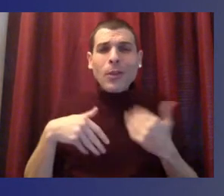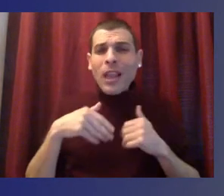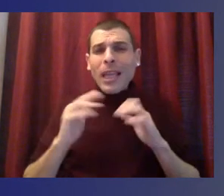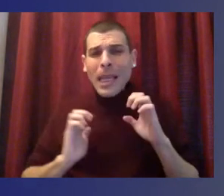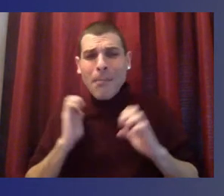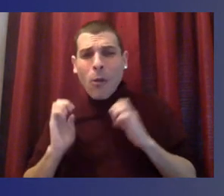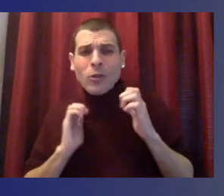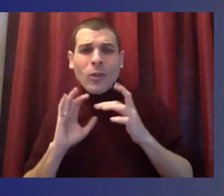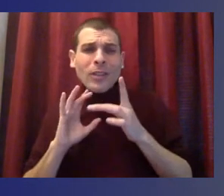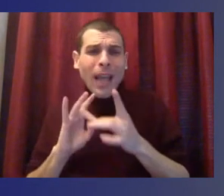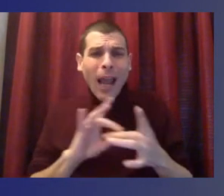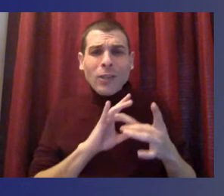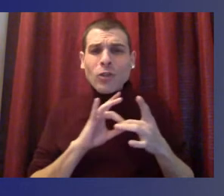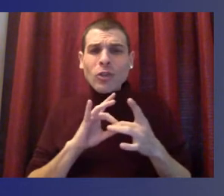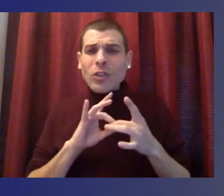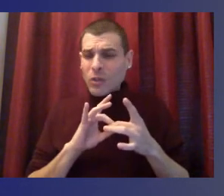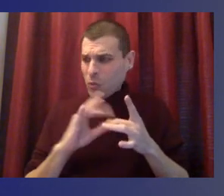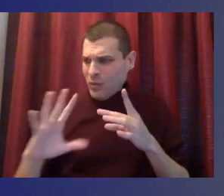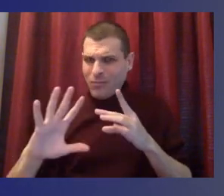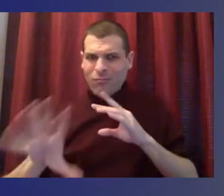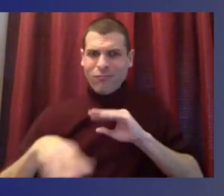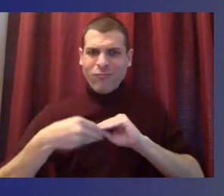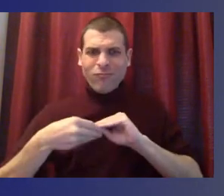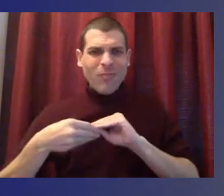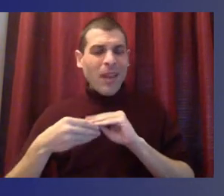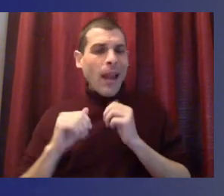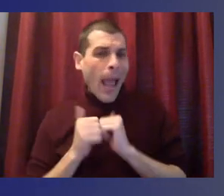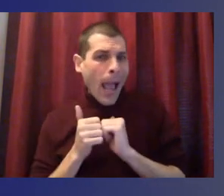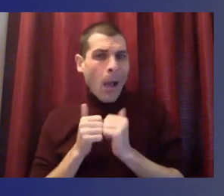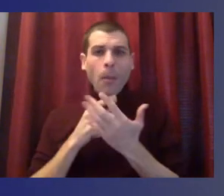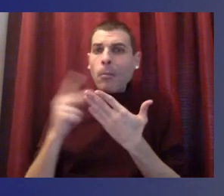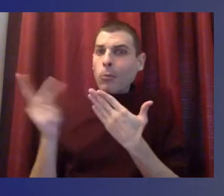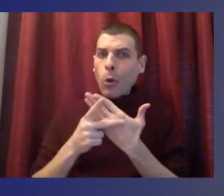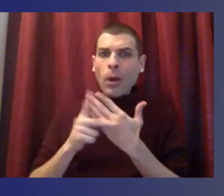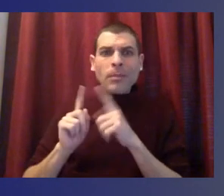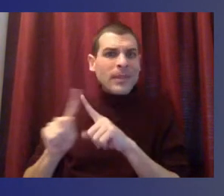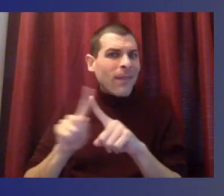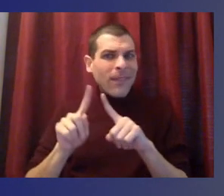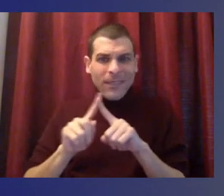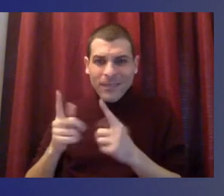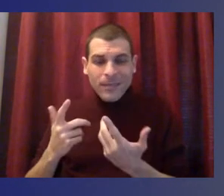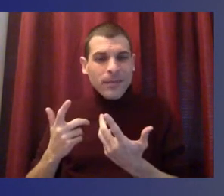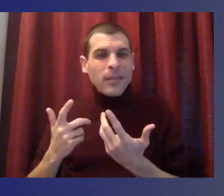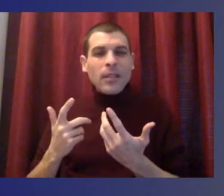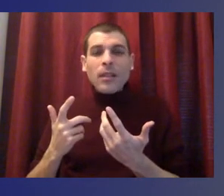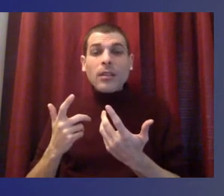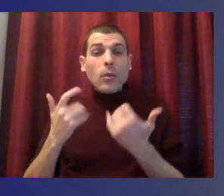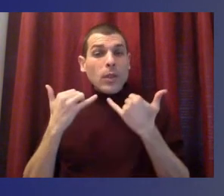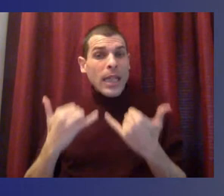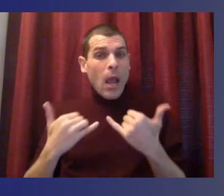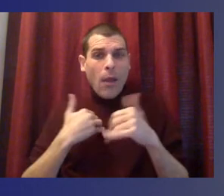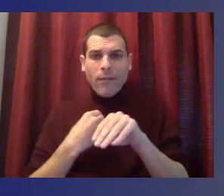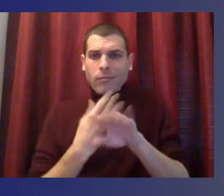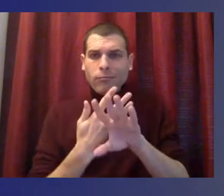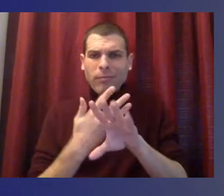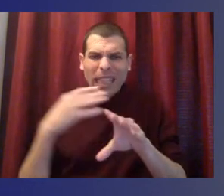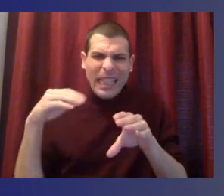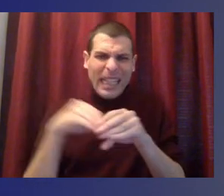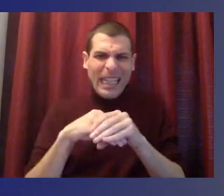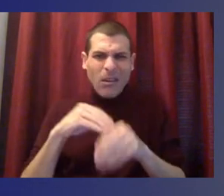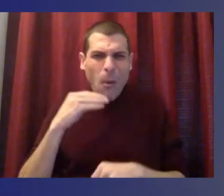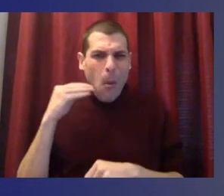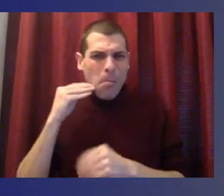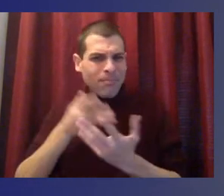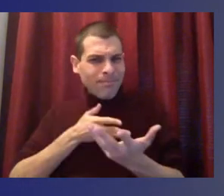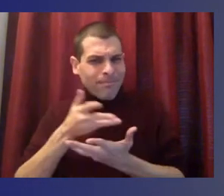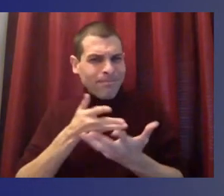outreach programs, as well as outreaching to families. That portal to that home has been very, very important. And I think